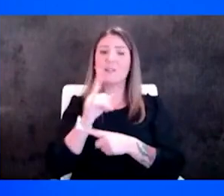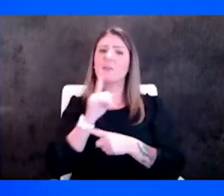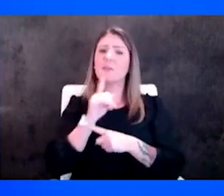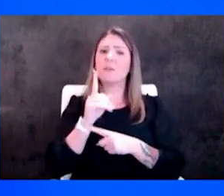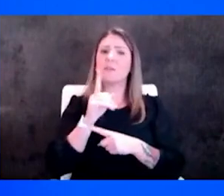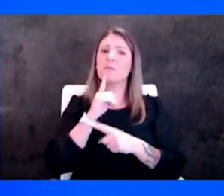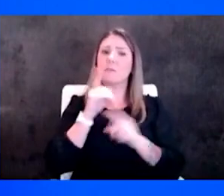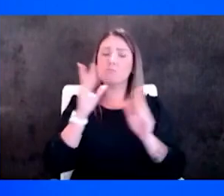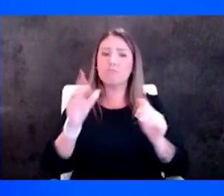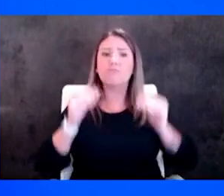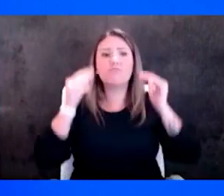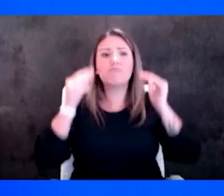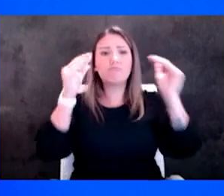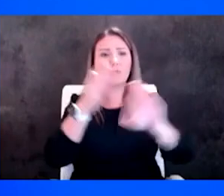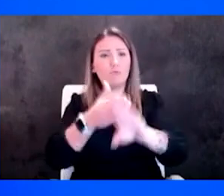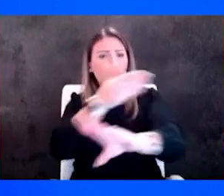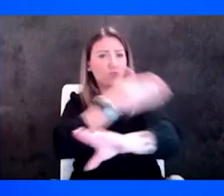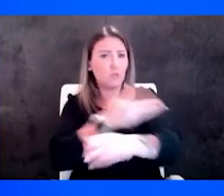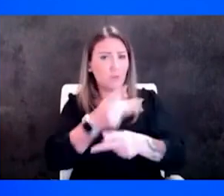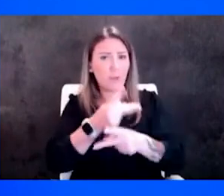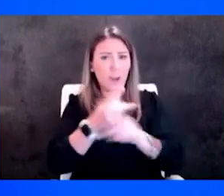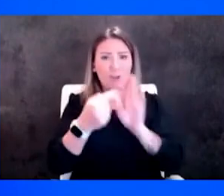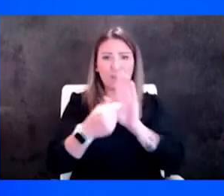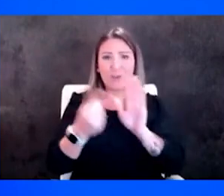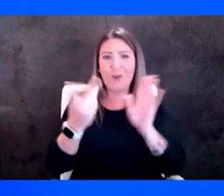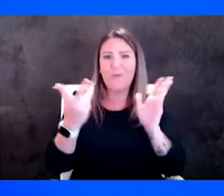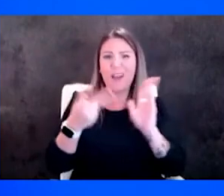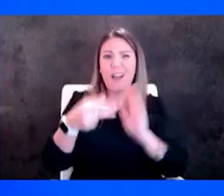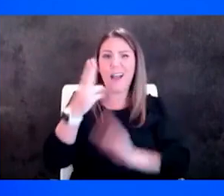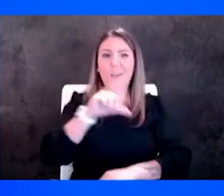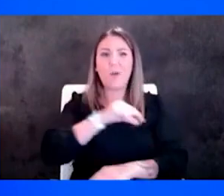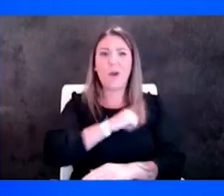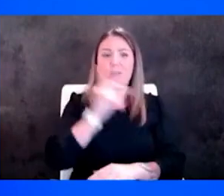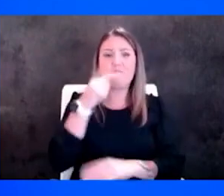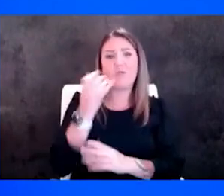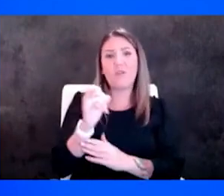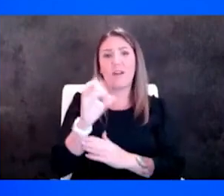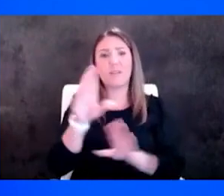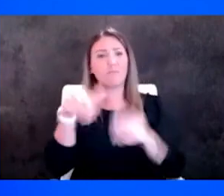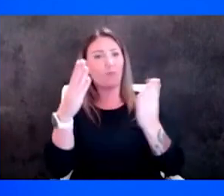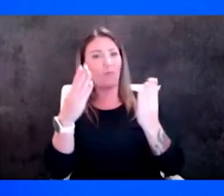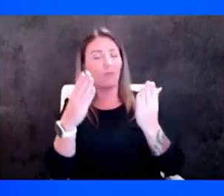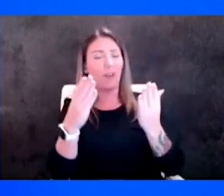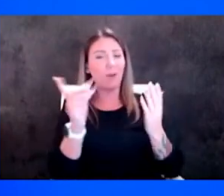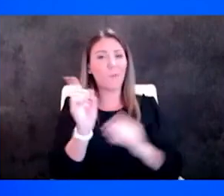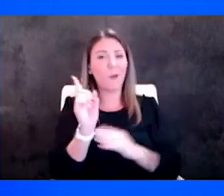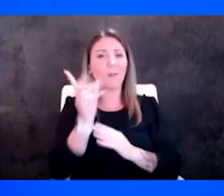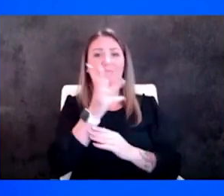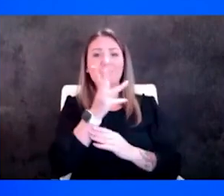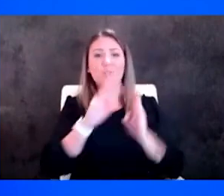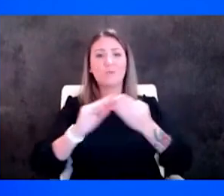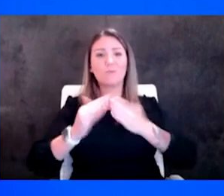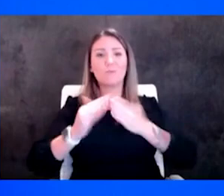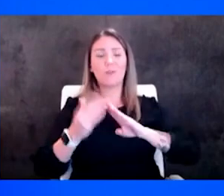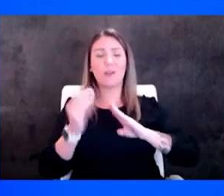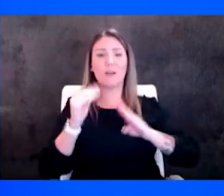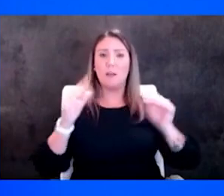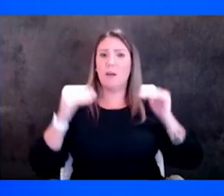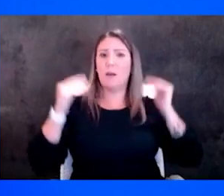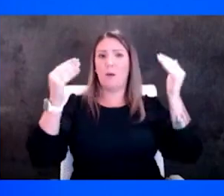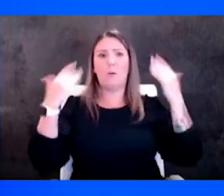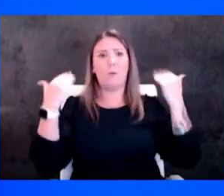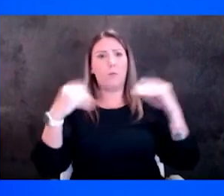care and demonstrate what high quality care is provided in our rural communities and have gone above and beyond during the